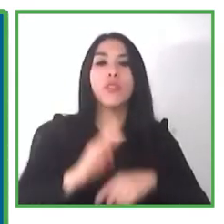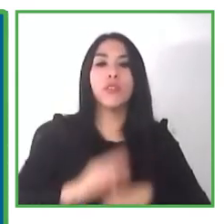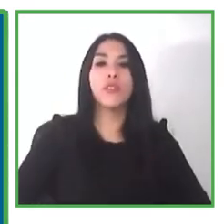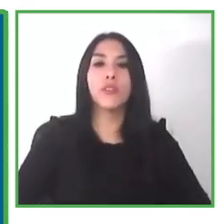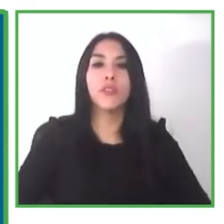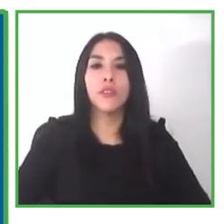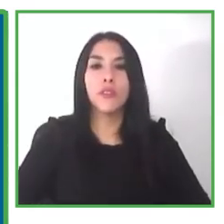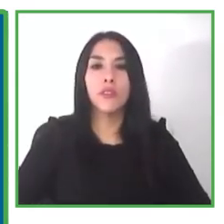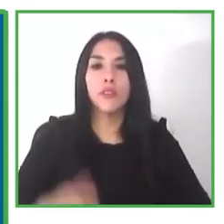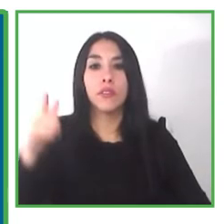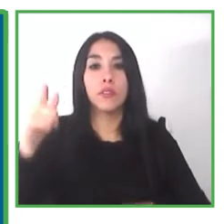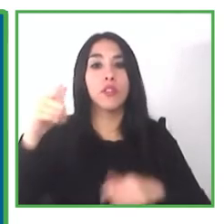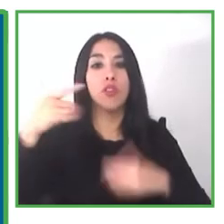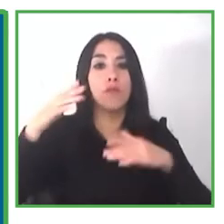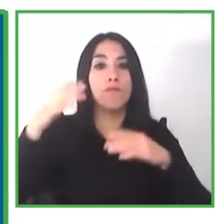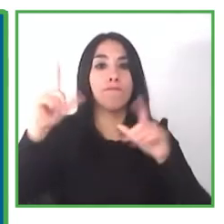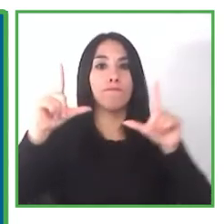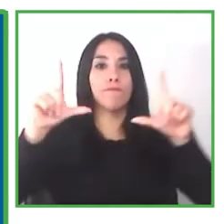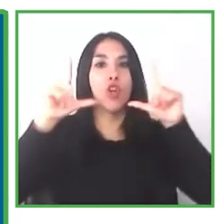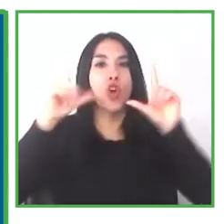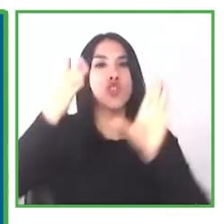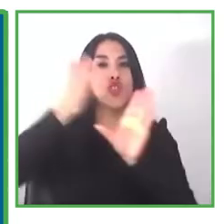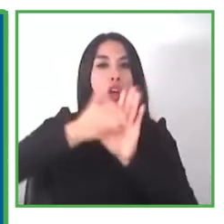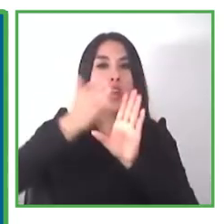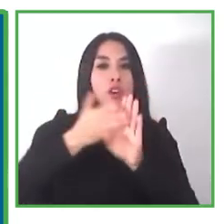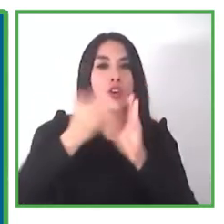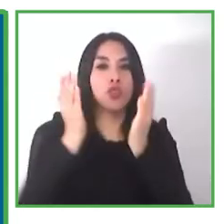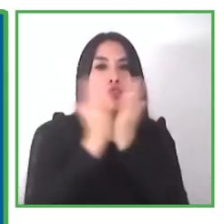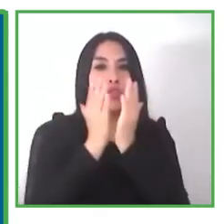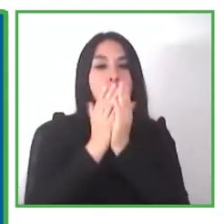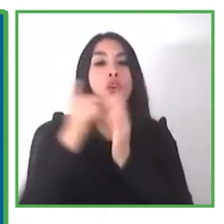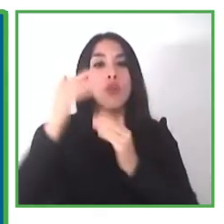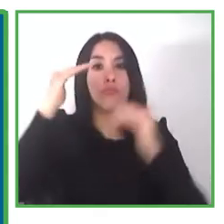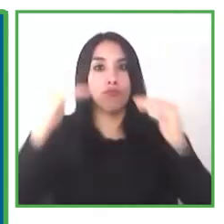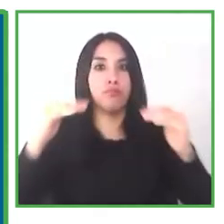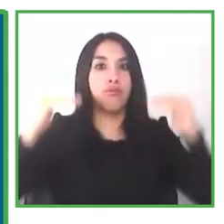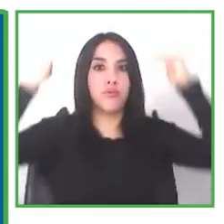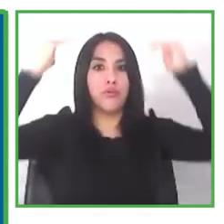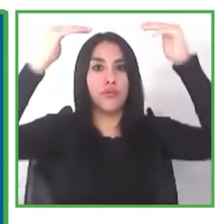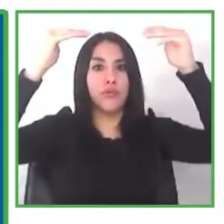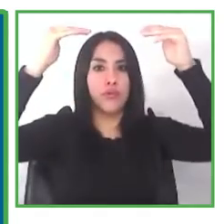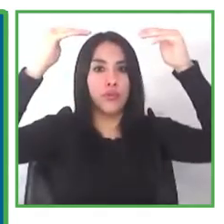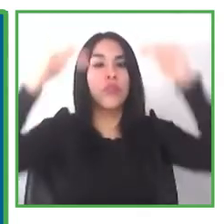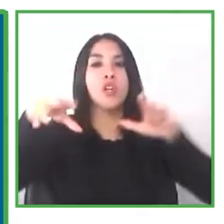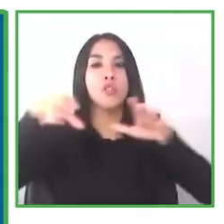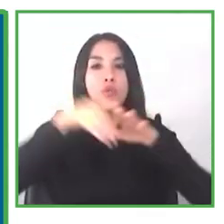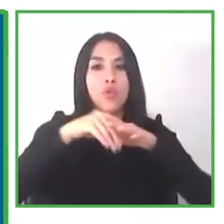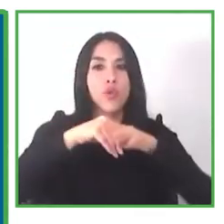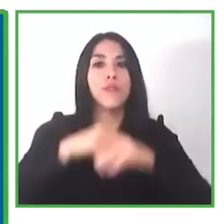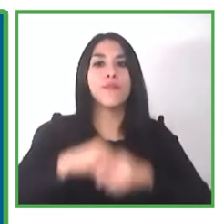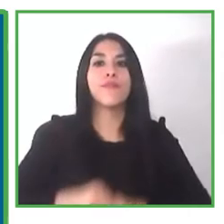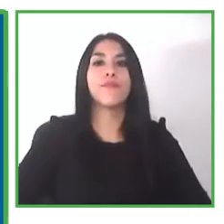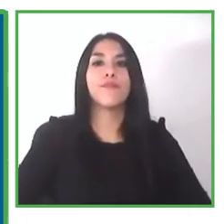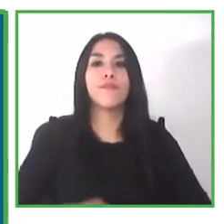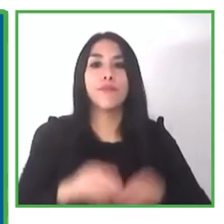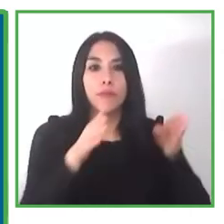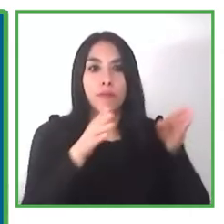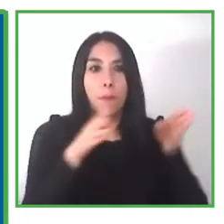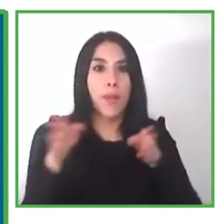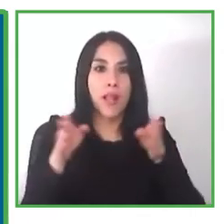with studies with postgraduate studies in inclusion with also a master's in education for employment we are very